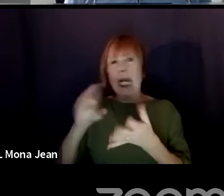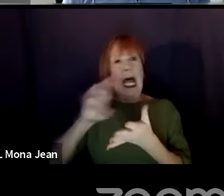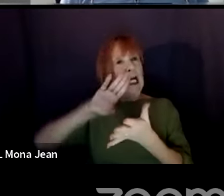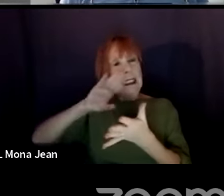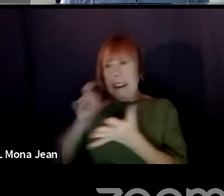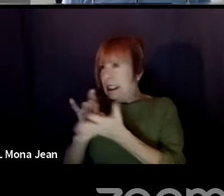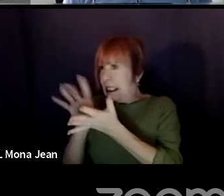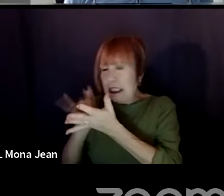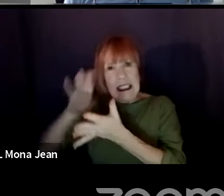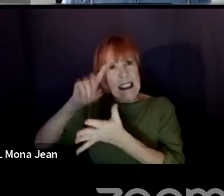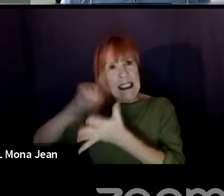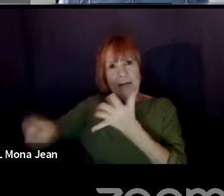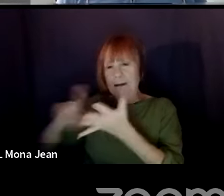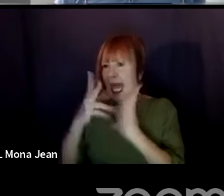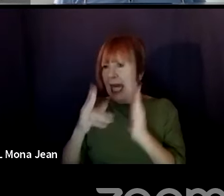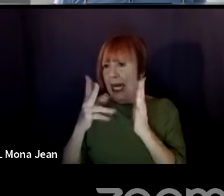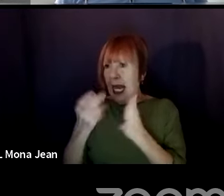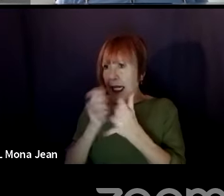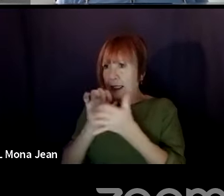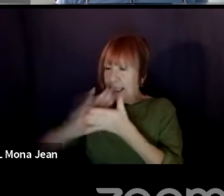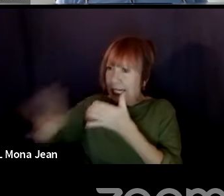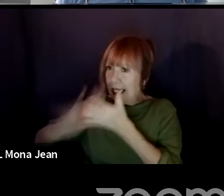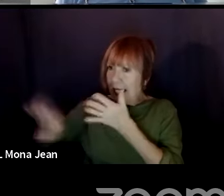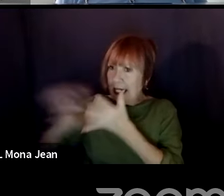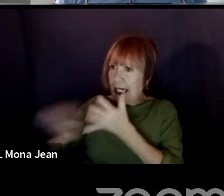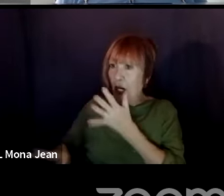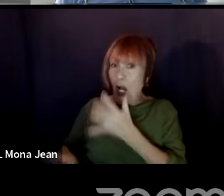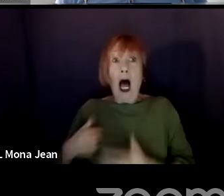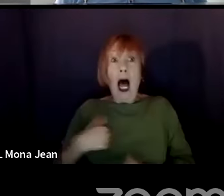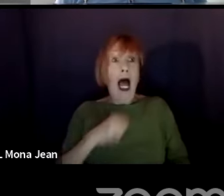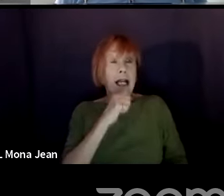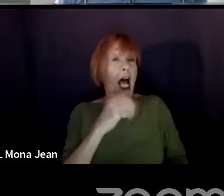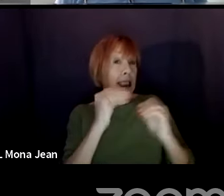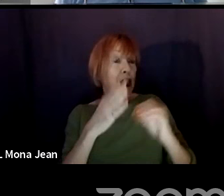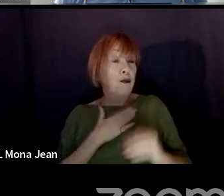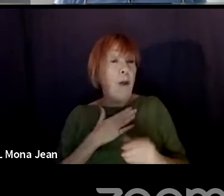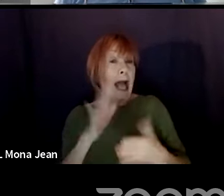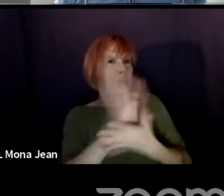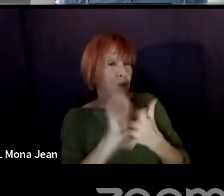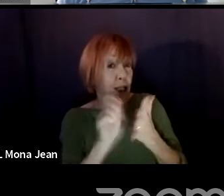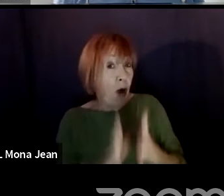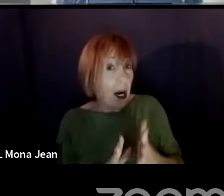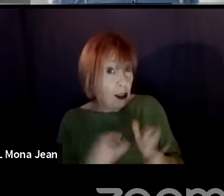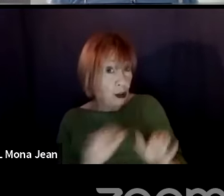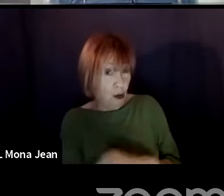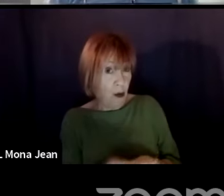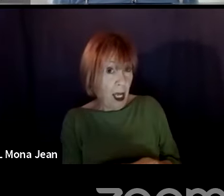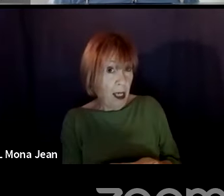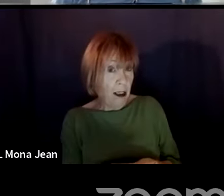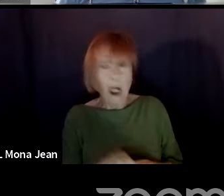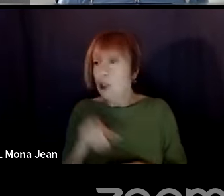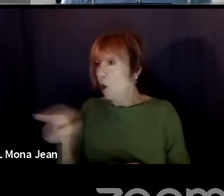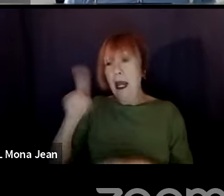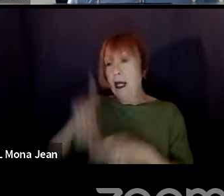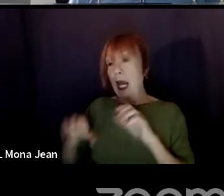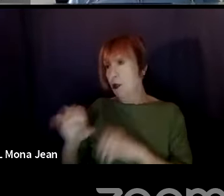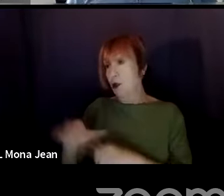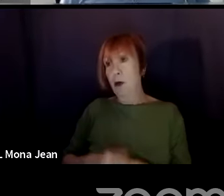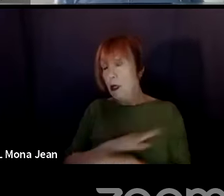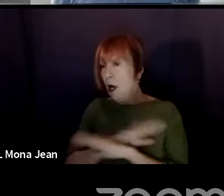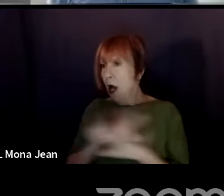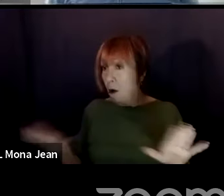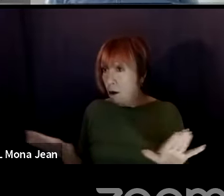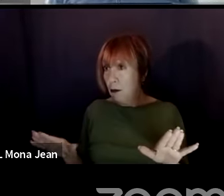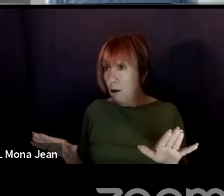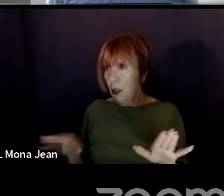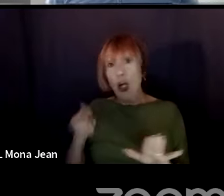away with it, because I wouldn't allow, I wouldn't teach my screenwriting students to do it that way, so I'm not going to give them a pass, period, because again, you